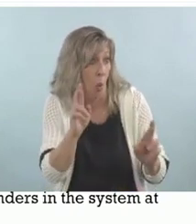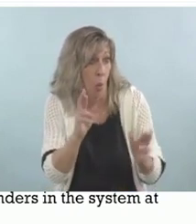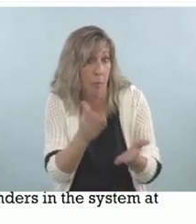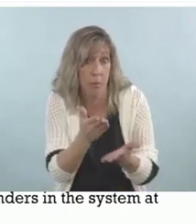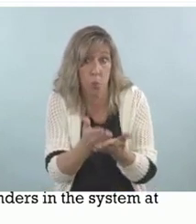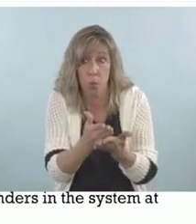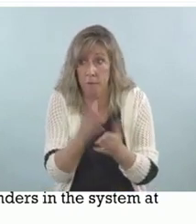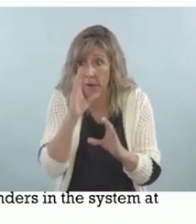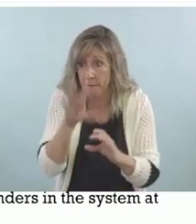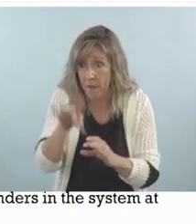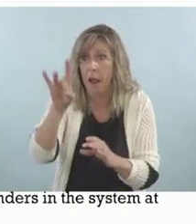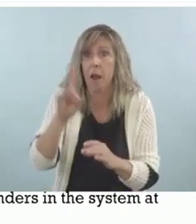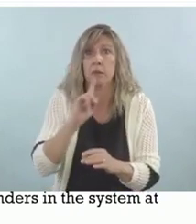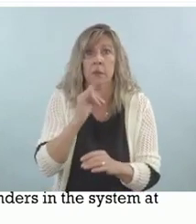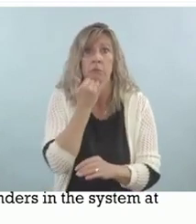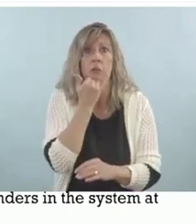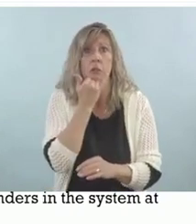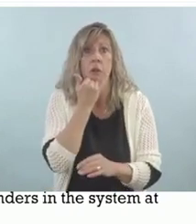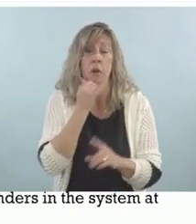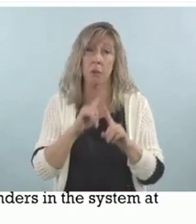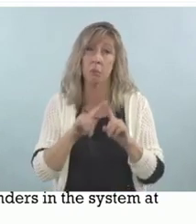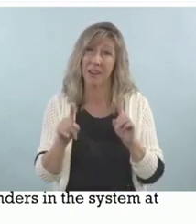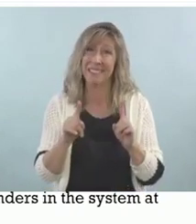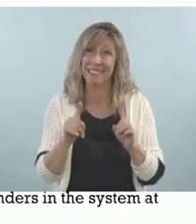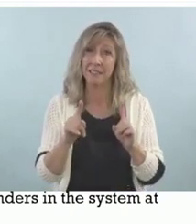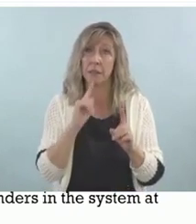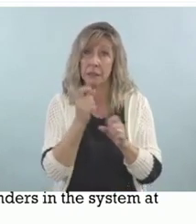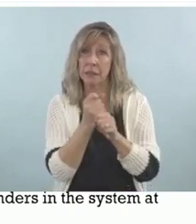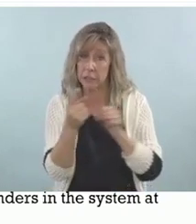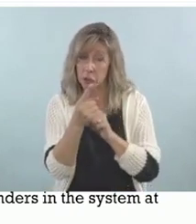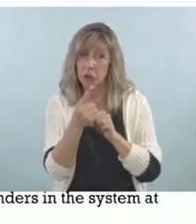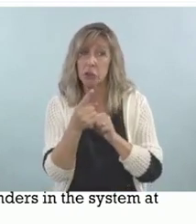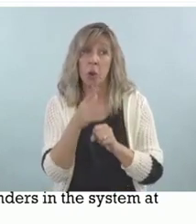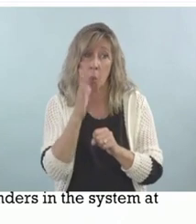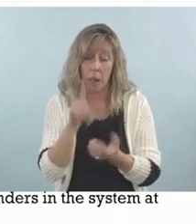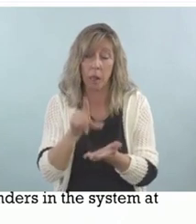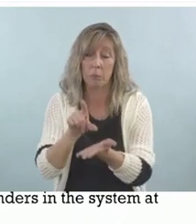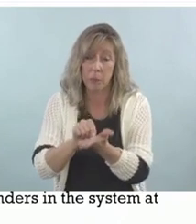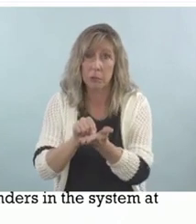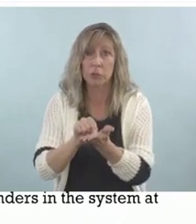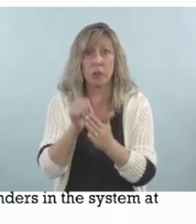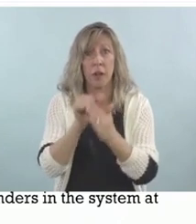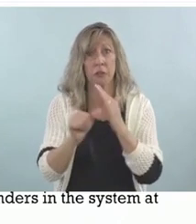next year by Gallaudet Press on deaf offenders.